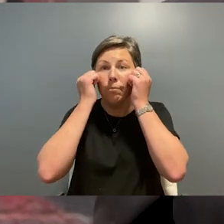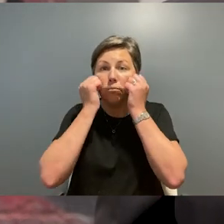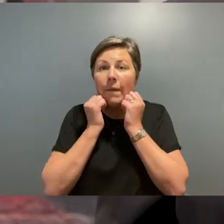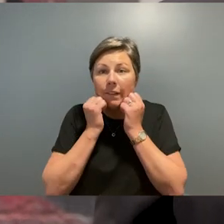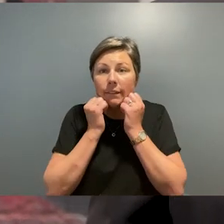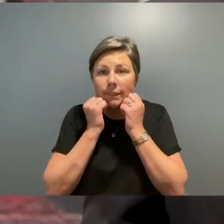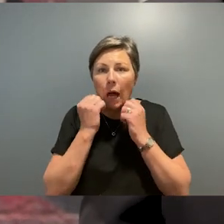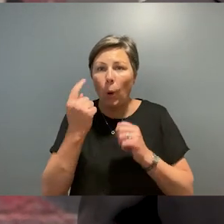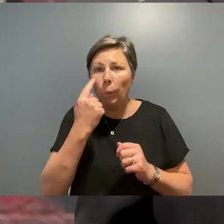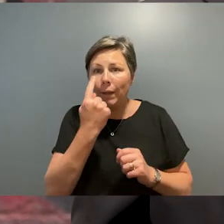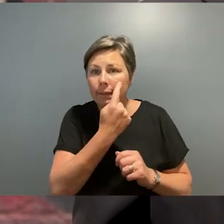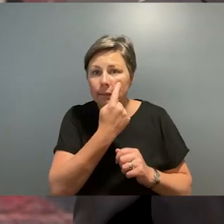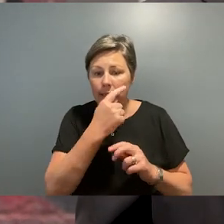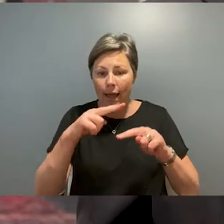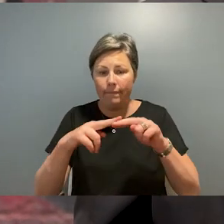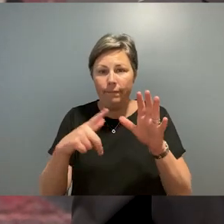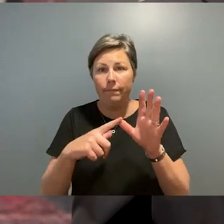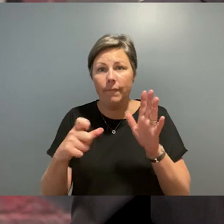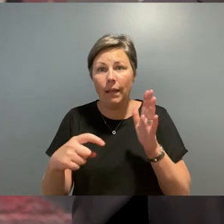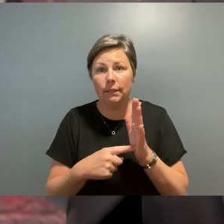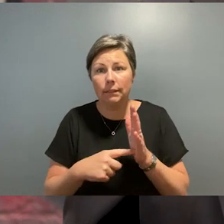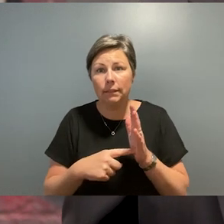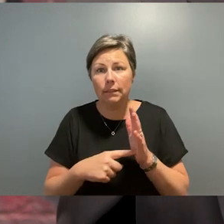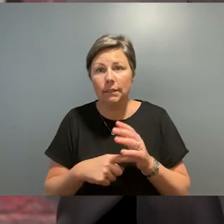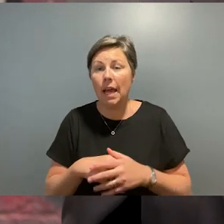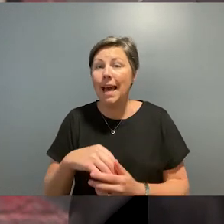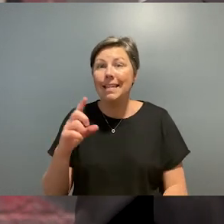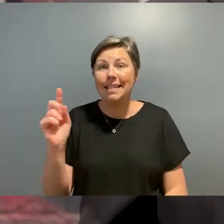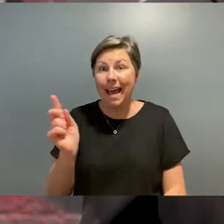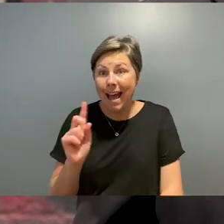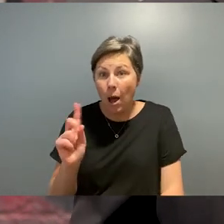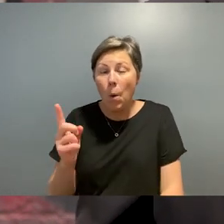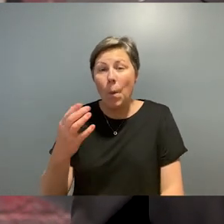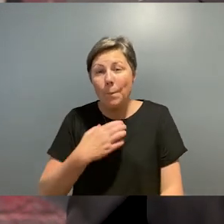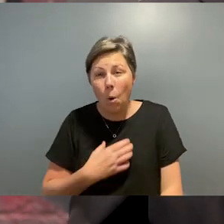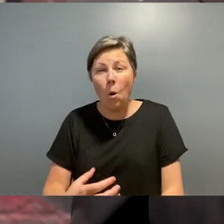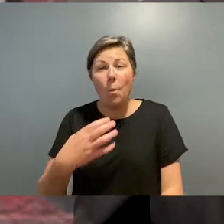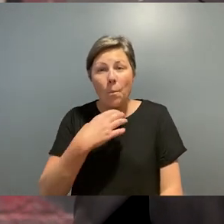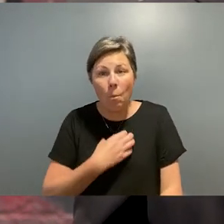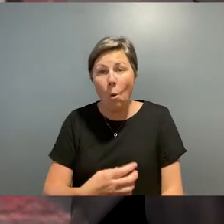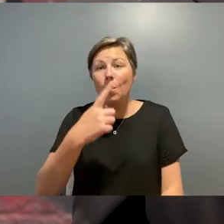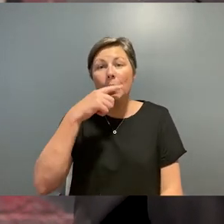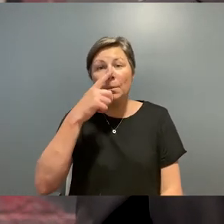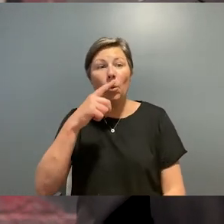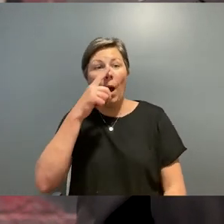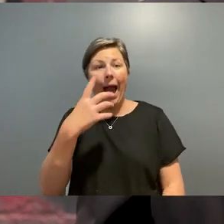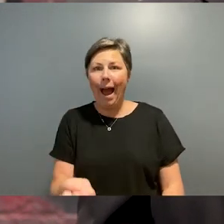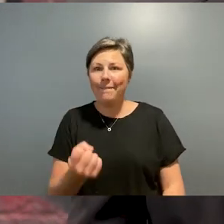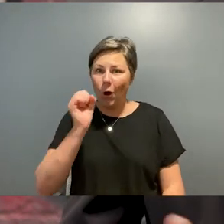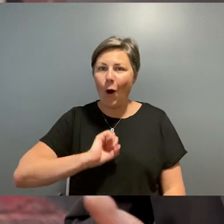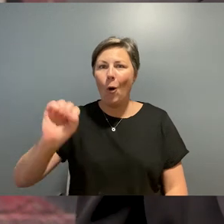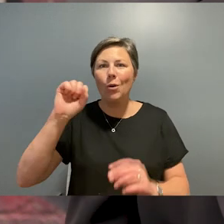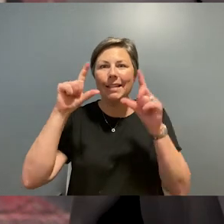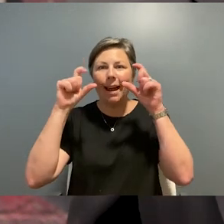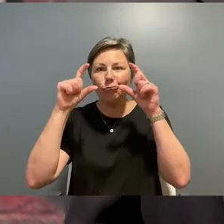and now here we are living in the most democratic age of photography where more people than ever before have access to a camera